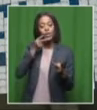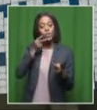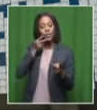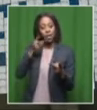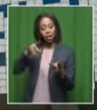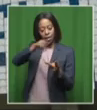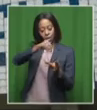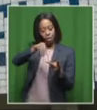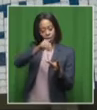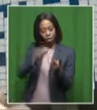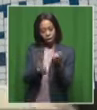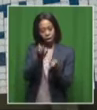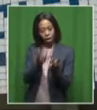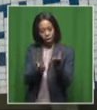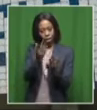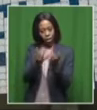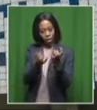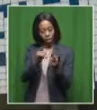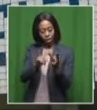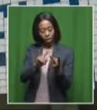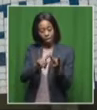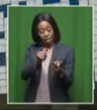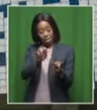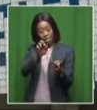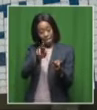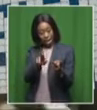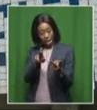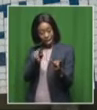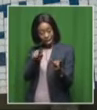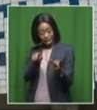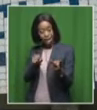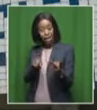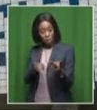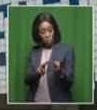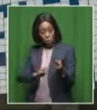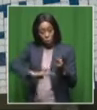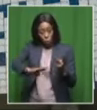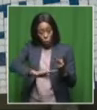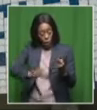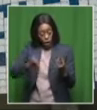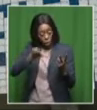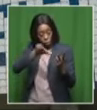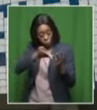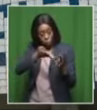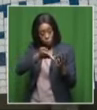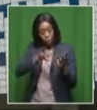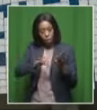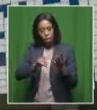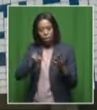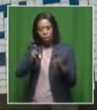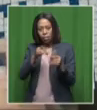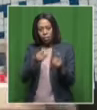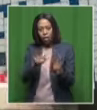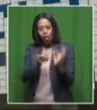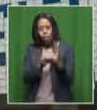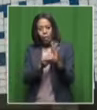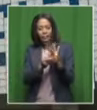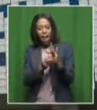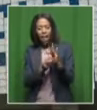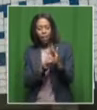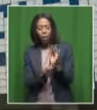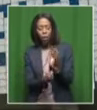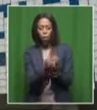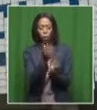addition to tobacco burning on the tire that you get, you have extra toxins coming from the charcoal, and that's